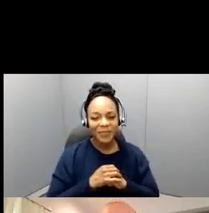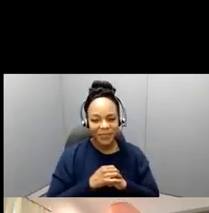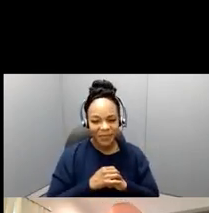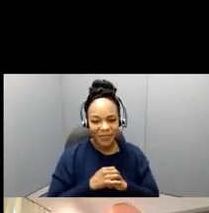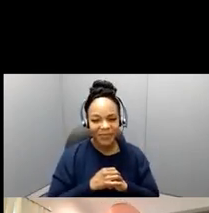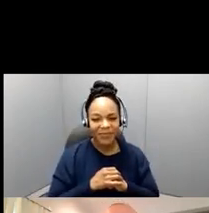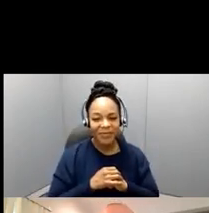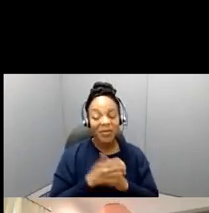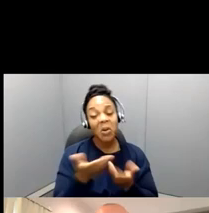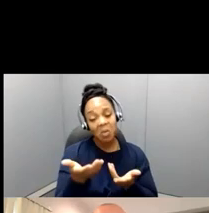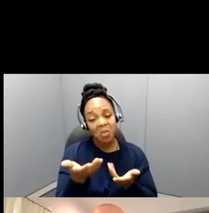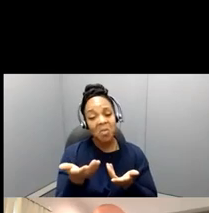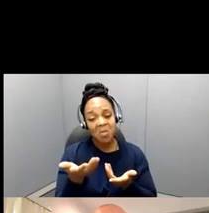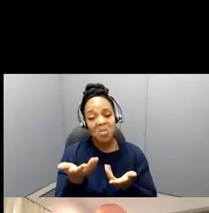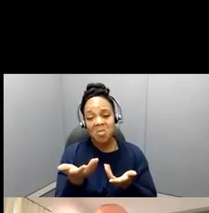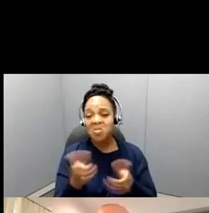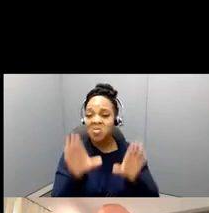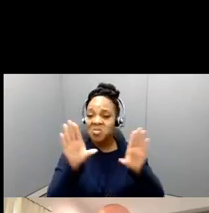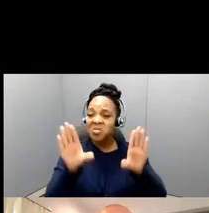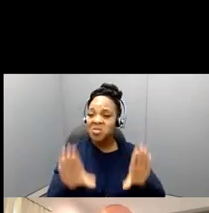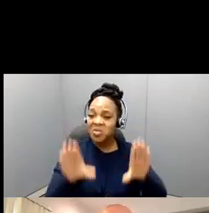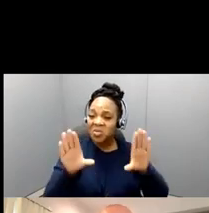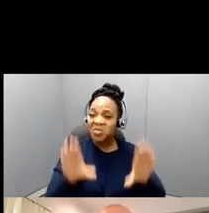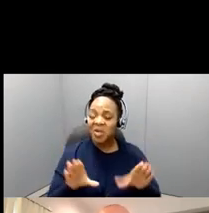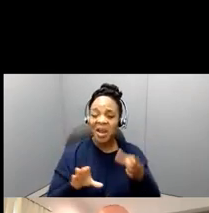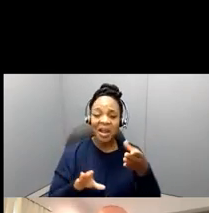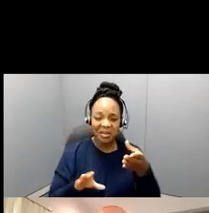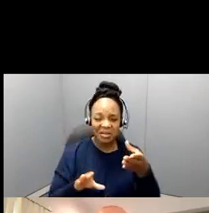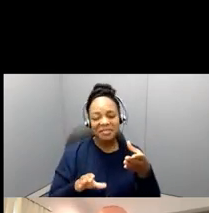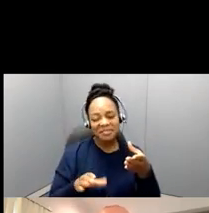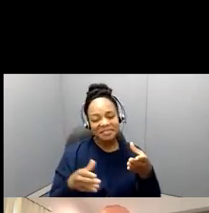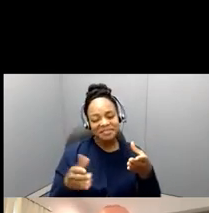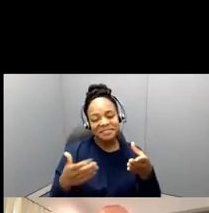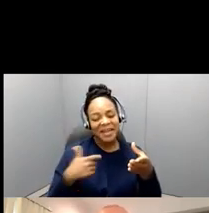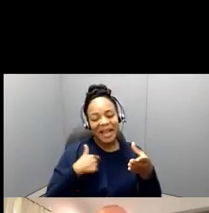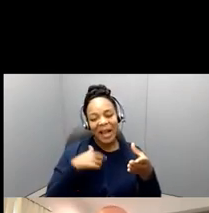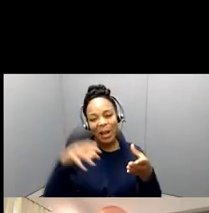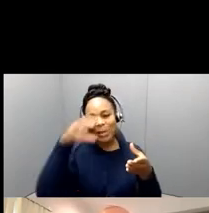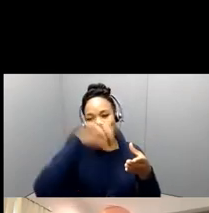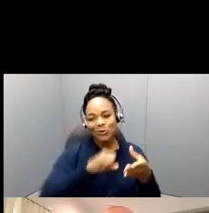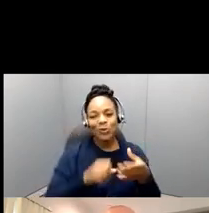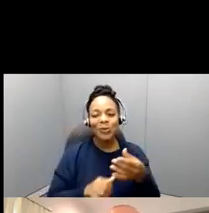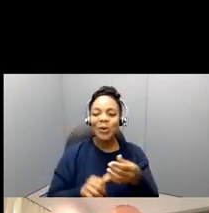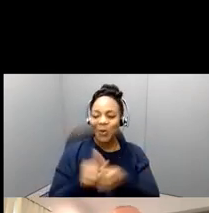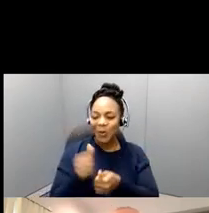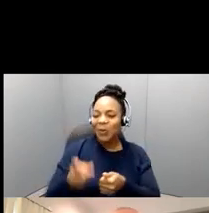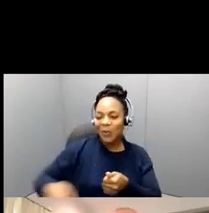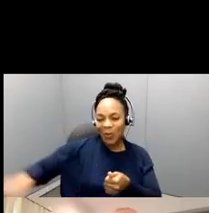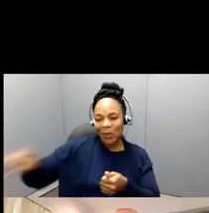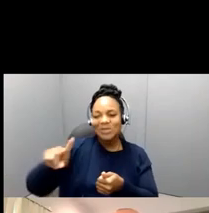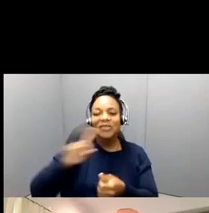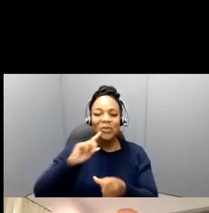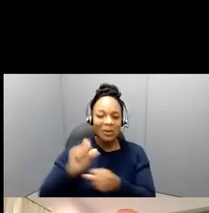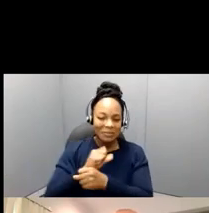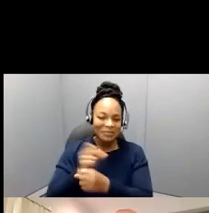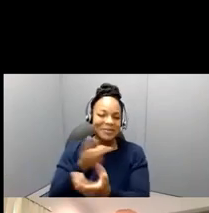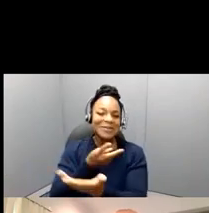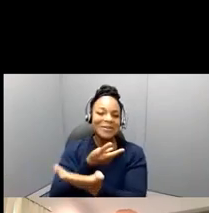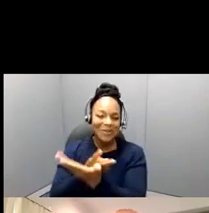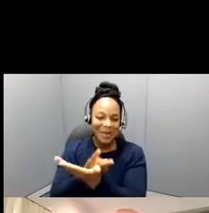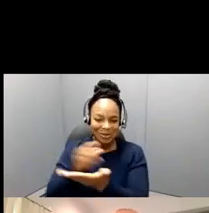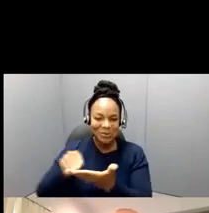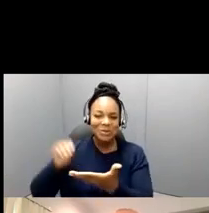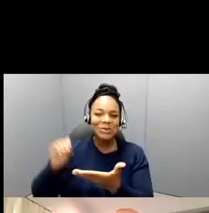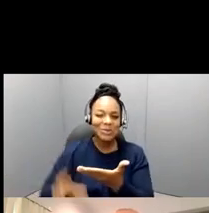Oh, great. As I thought they would probably be there. A lot of you are. Definitely graduate students here